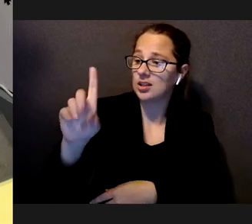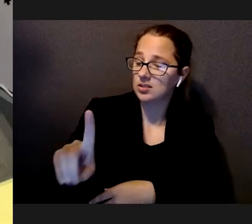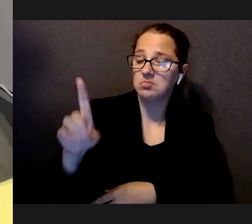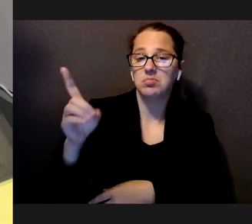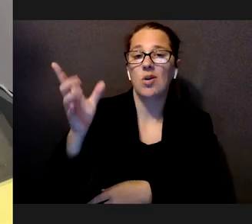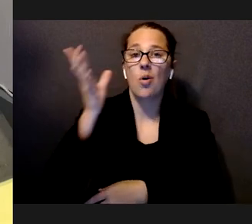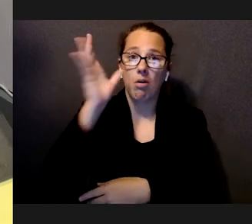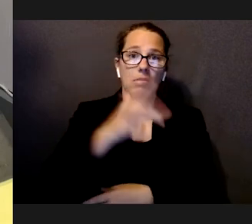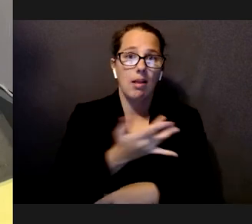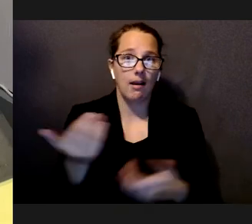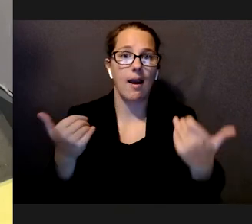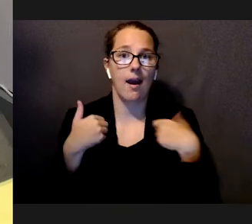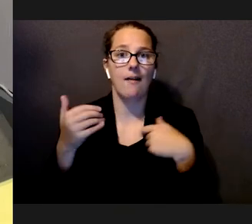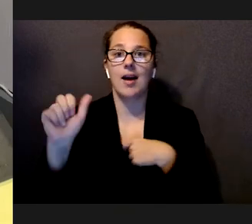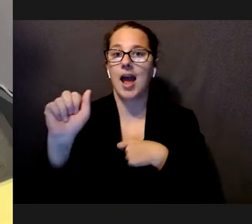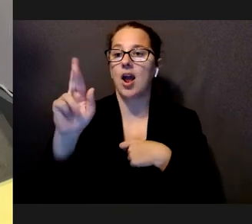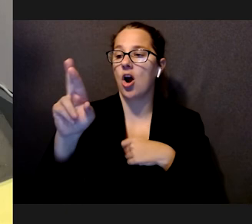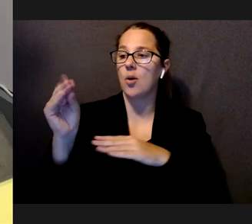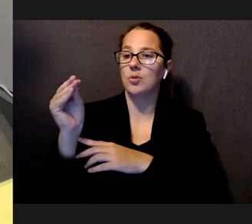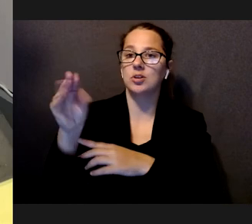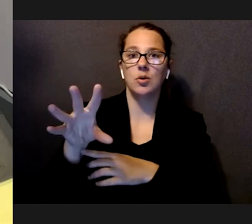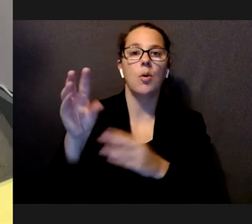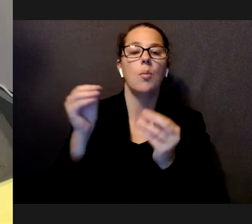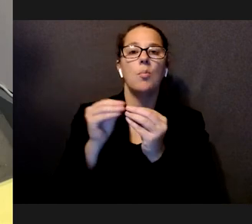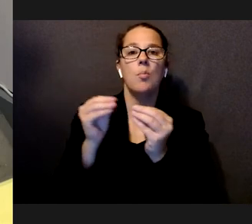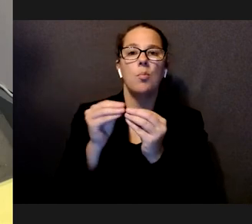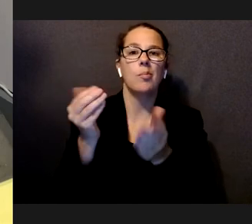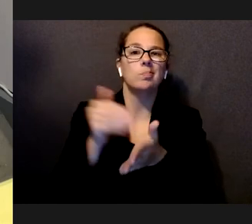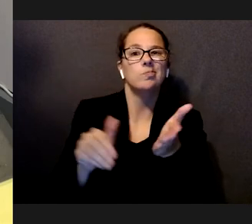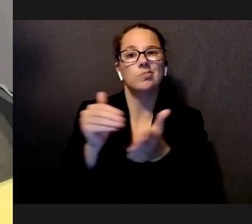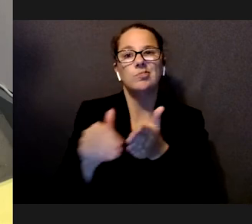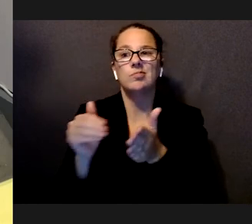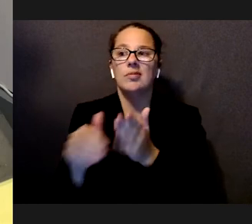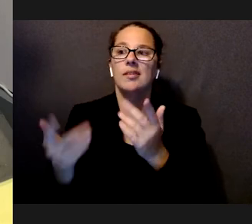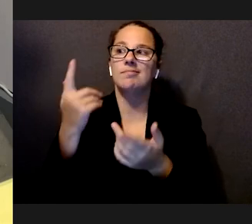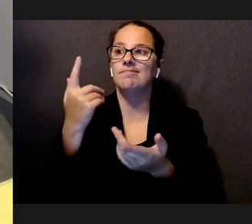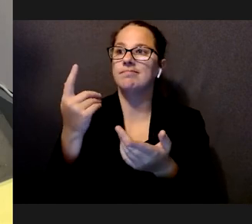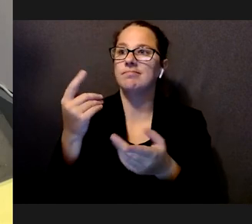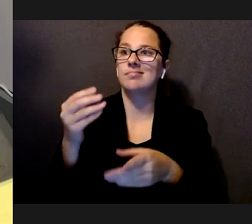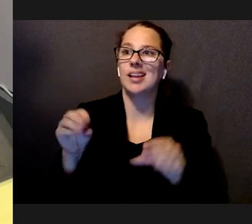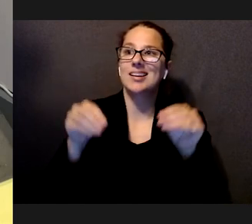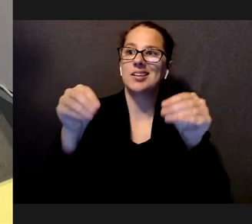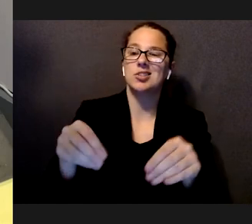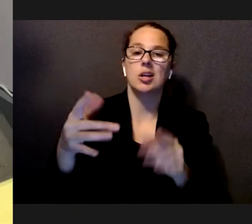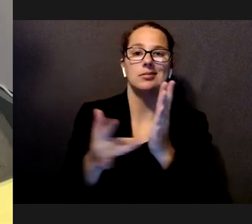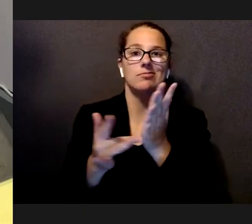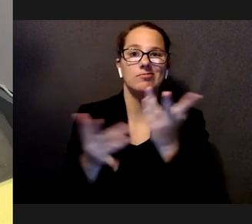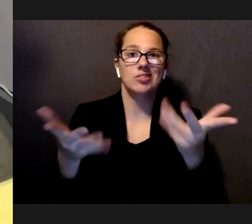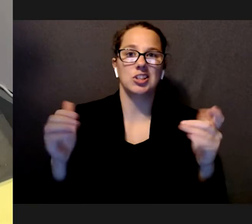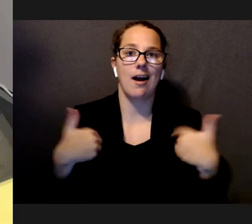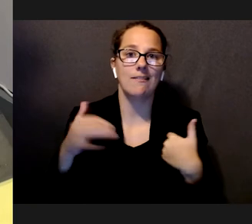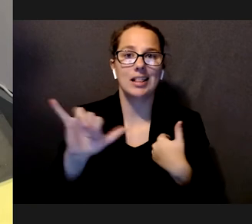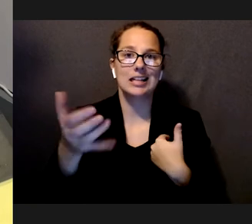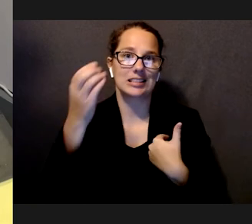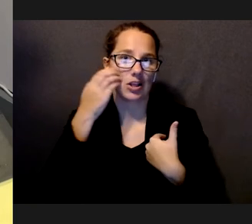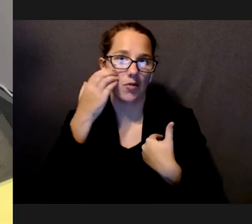augmented reality projectors, more commonplace in the future. For example, present